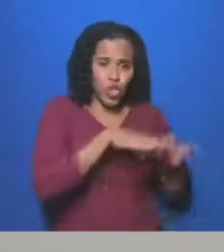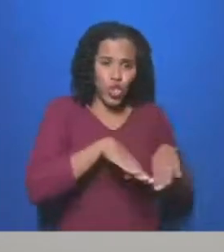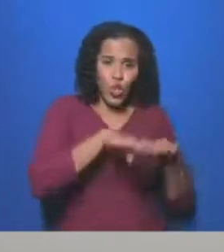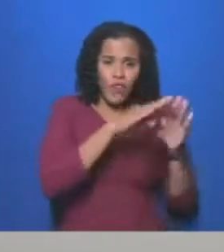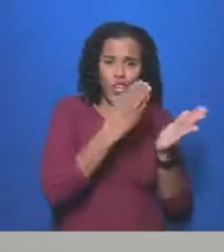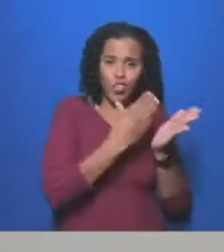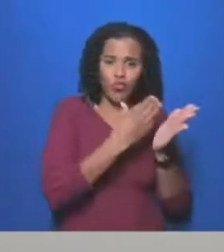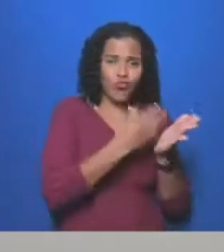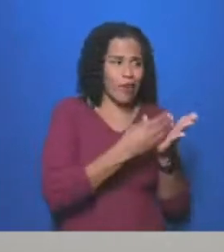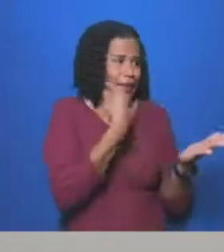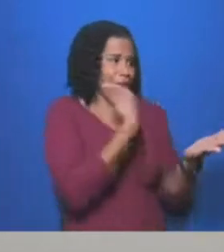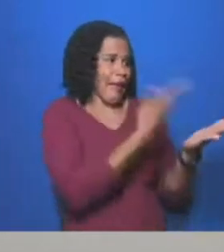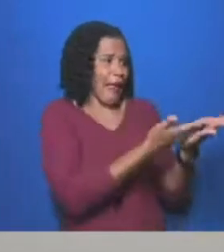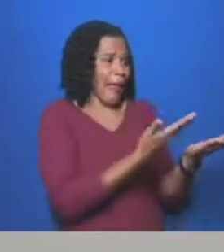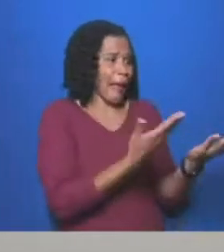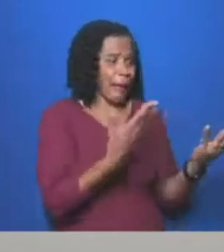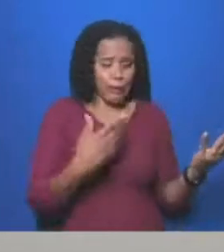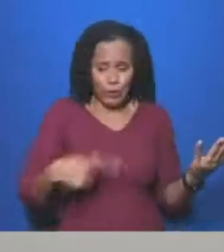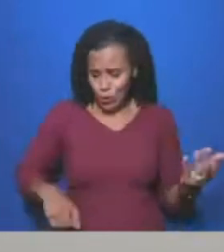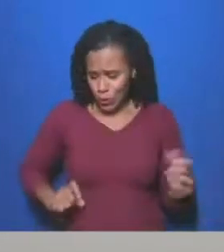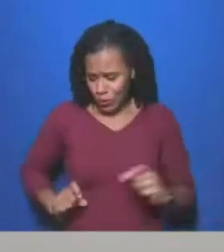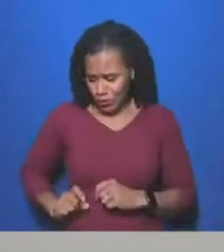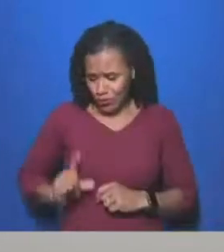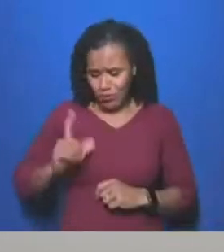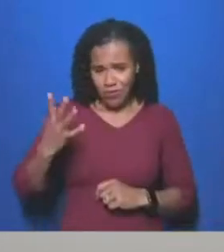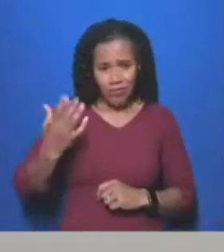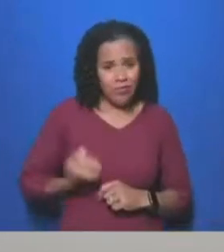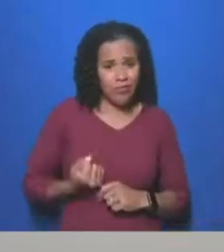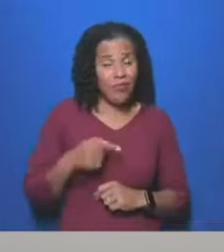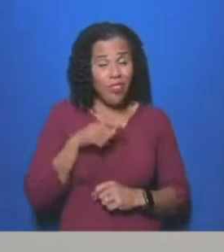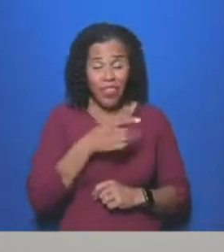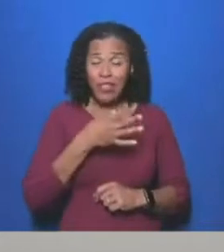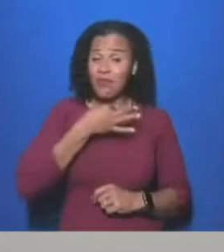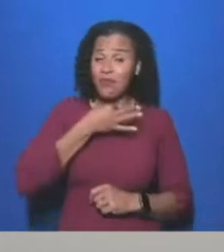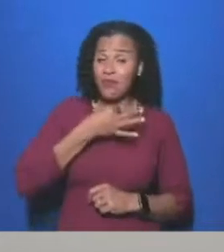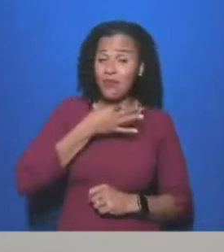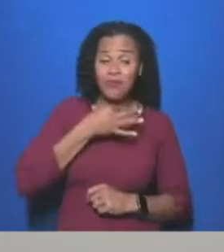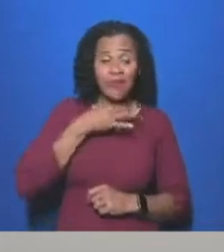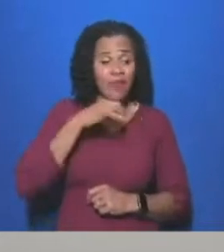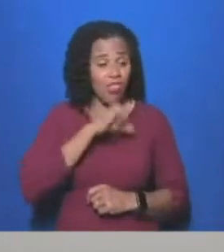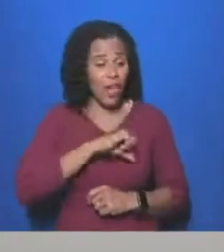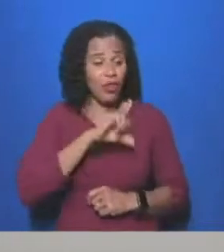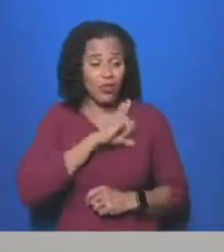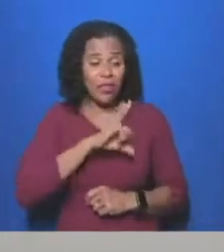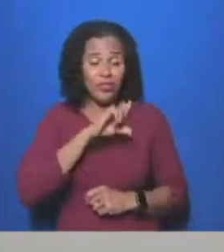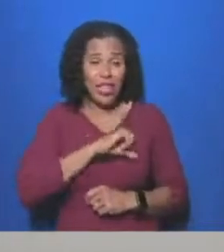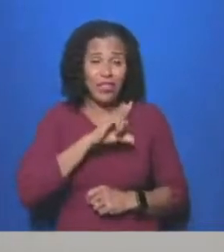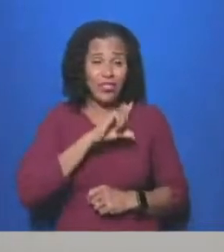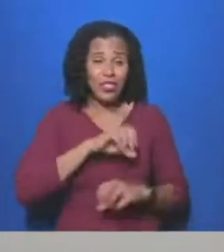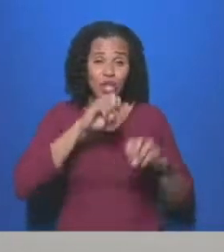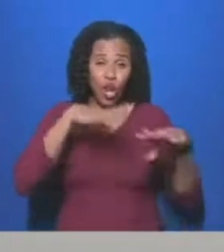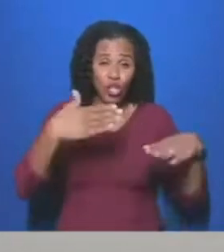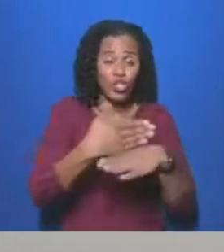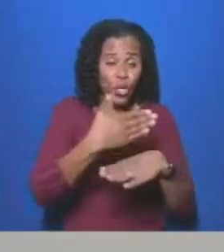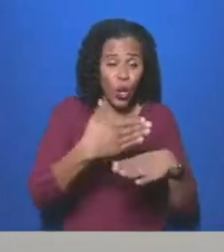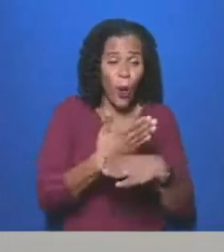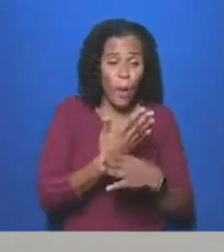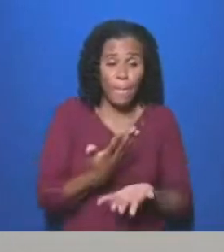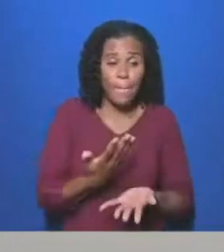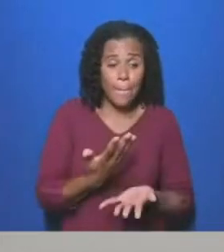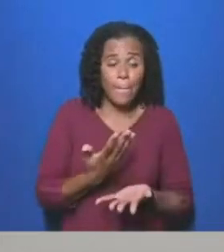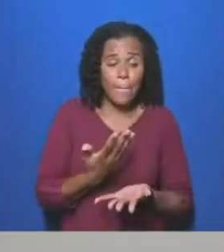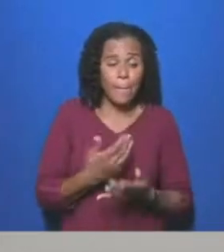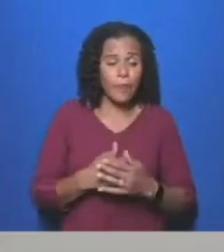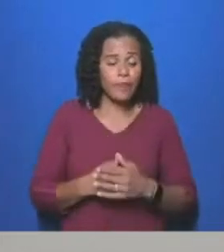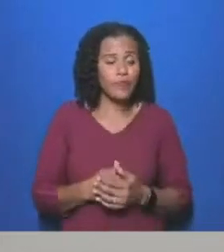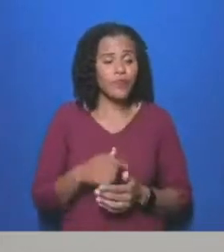,000 vacancies by the end of the year, and a mandatory vaccine that could force thousands more away. With the government's plan